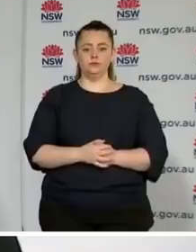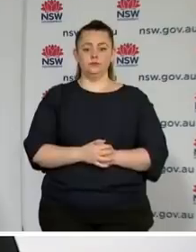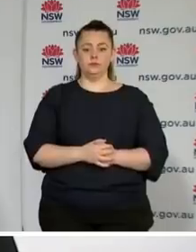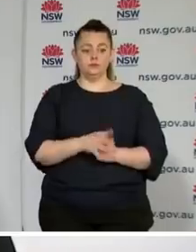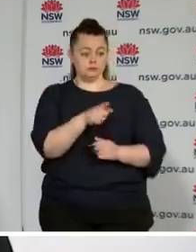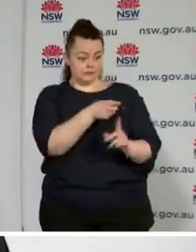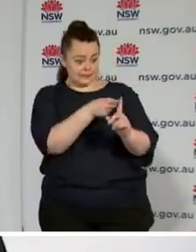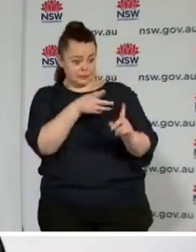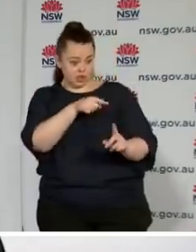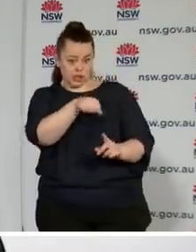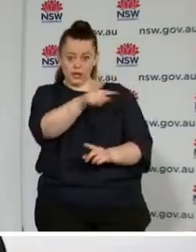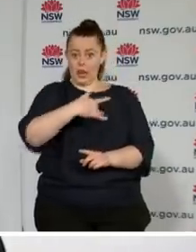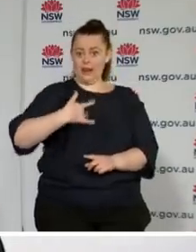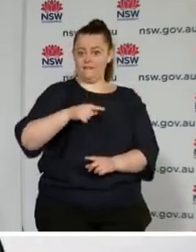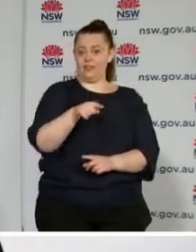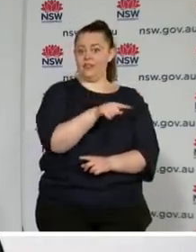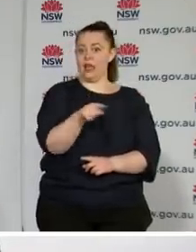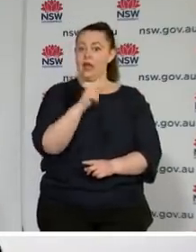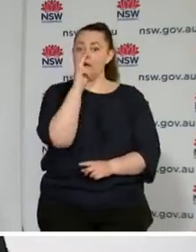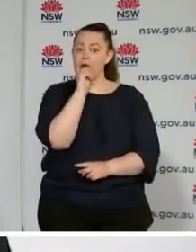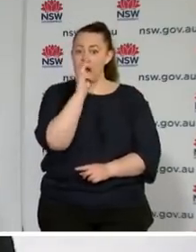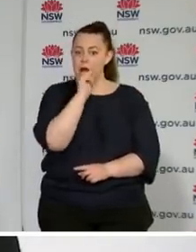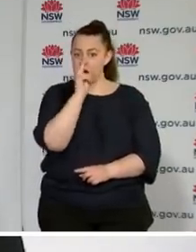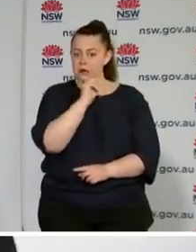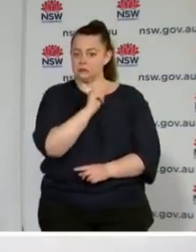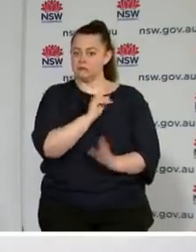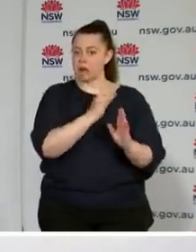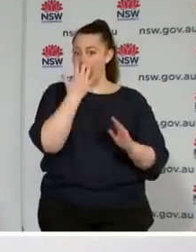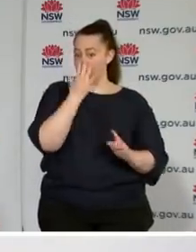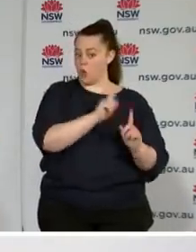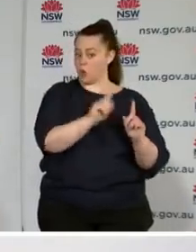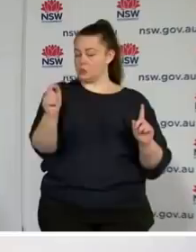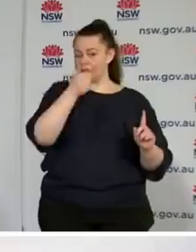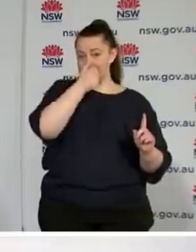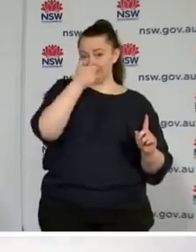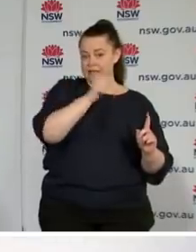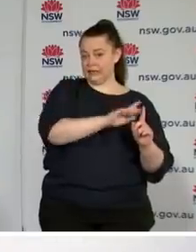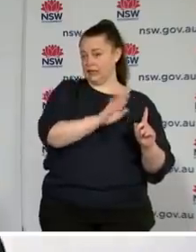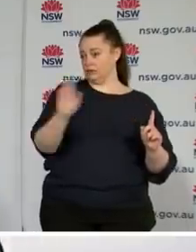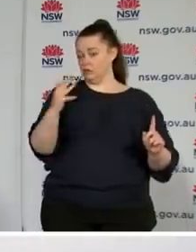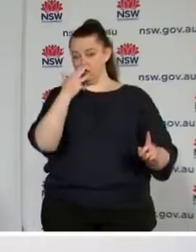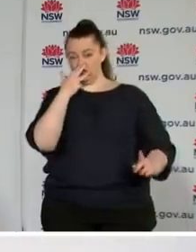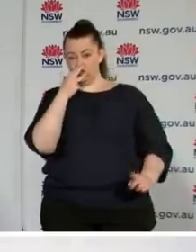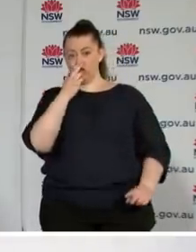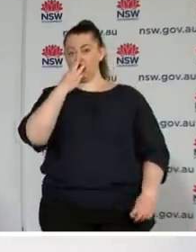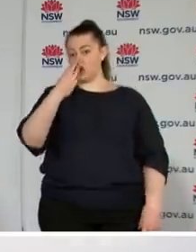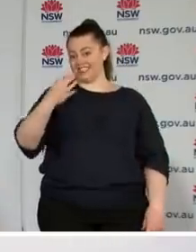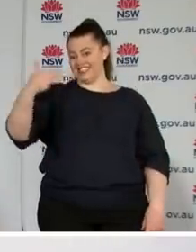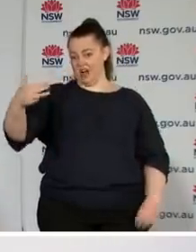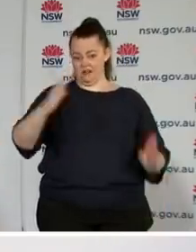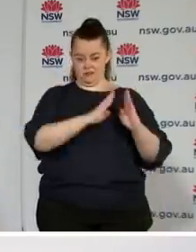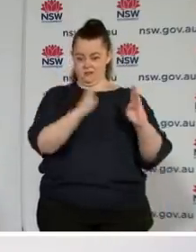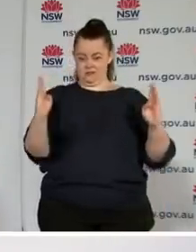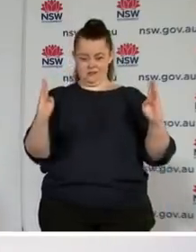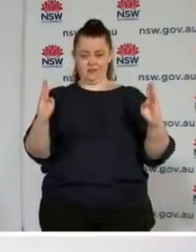in that age group of 9, of sort of 16 to 39. It is critical.